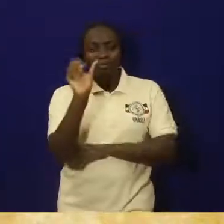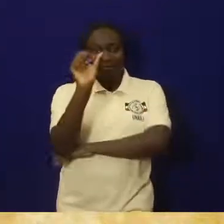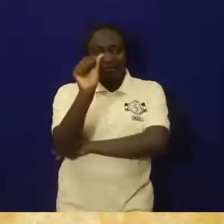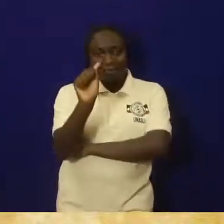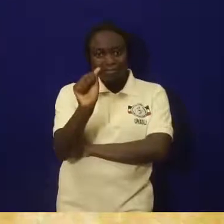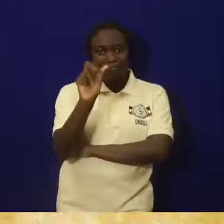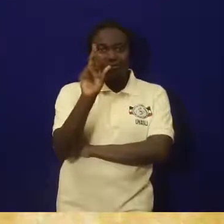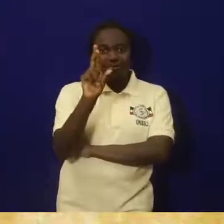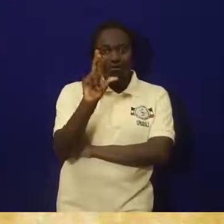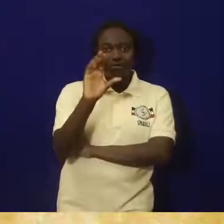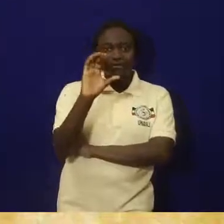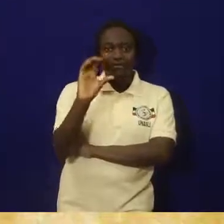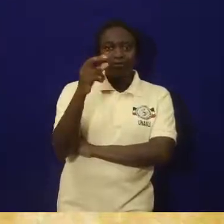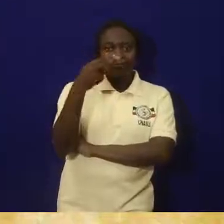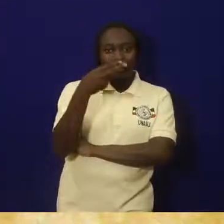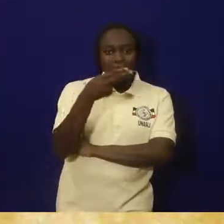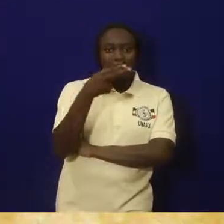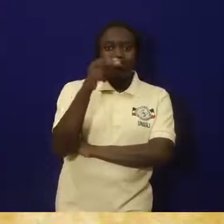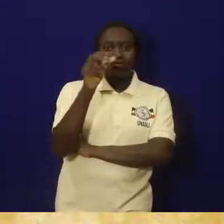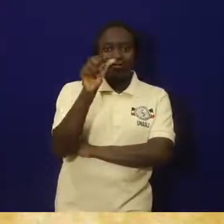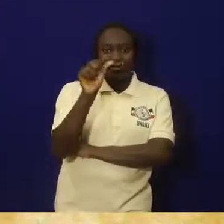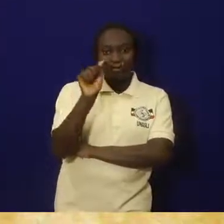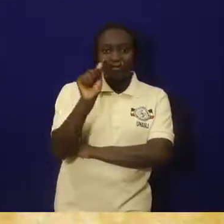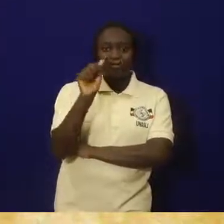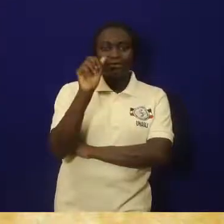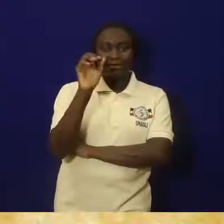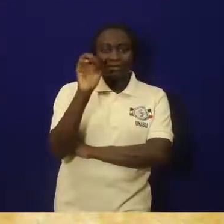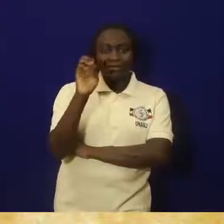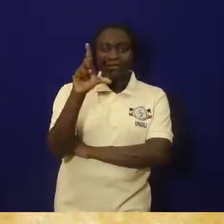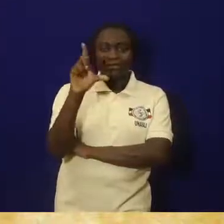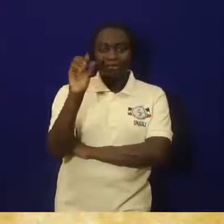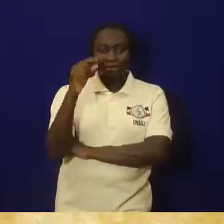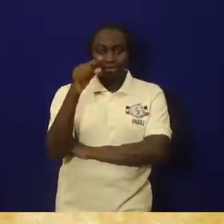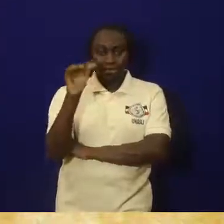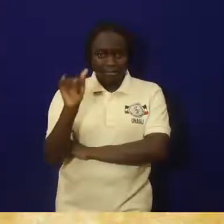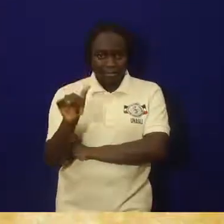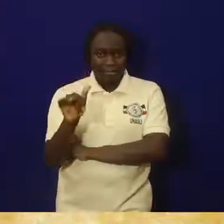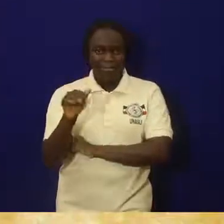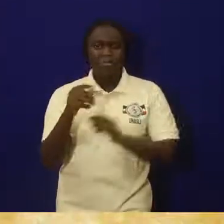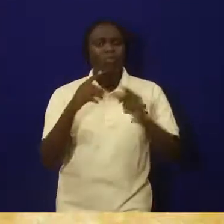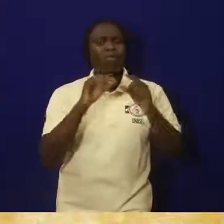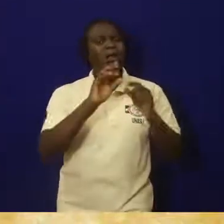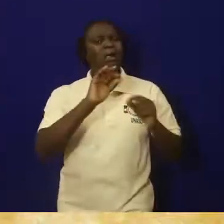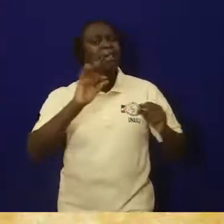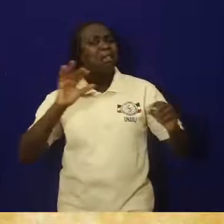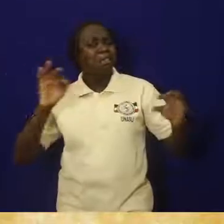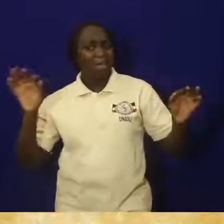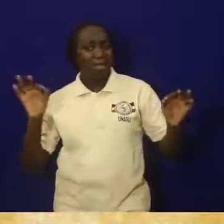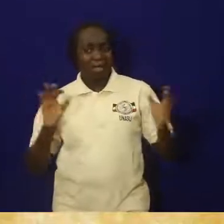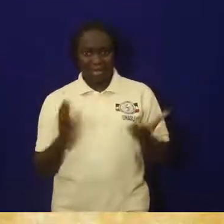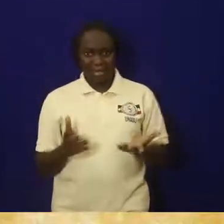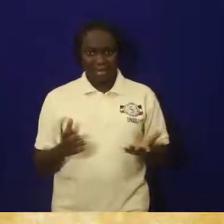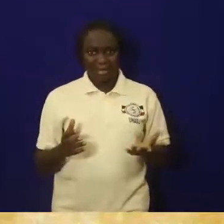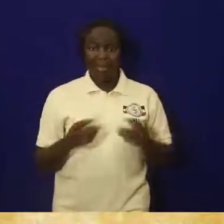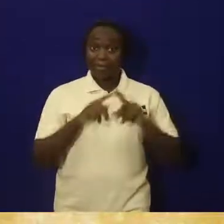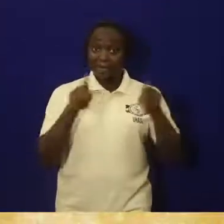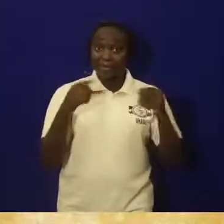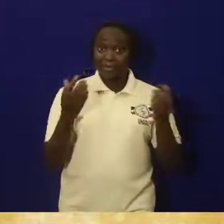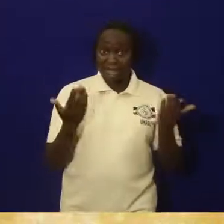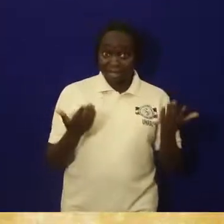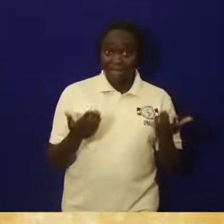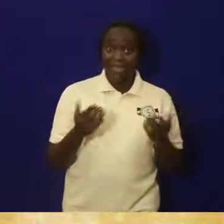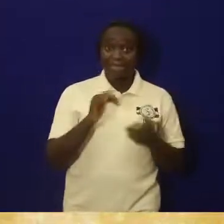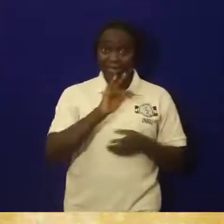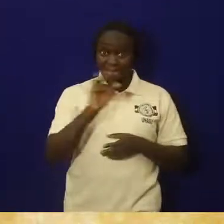So, akioroje is a long word, but you can spell it